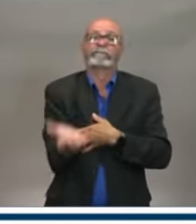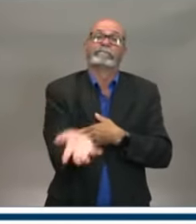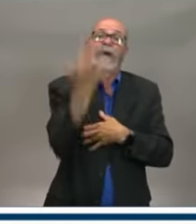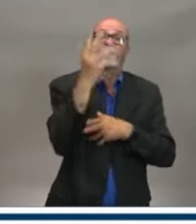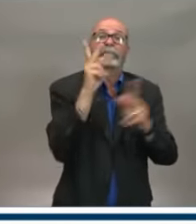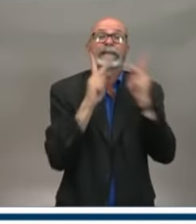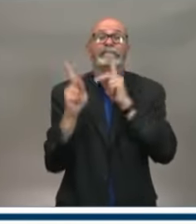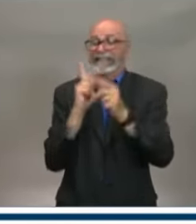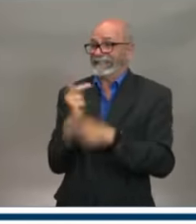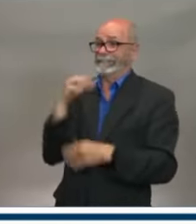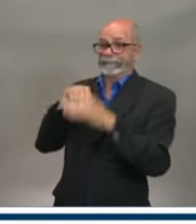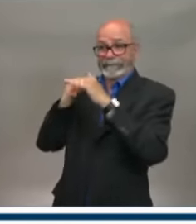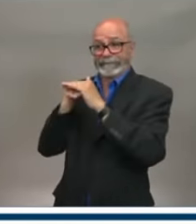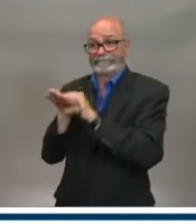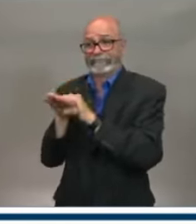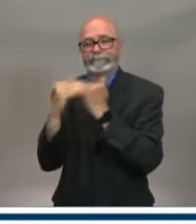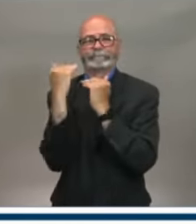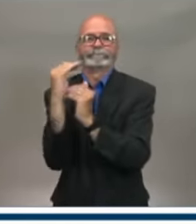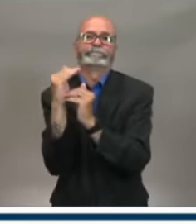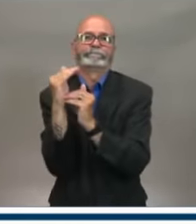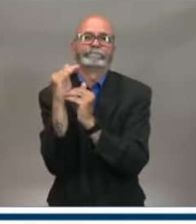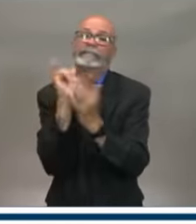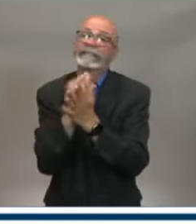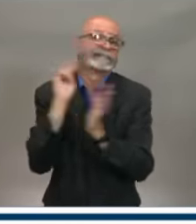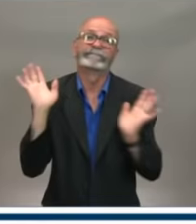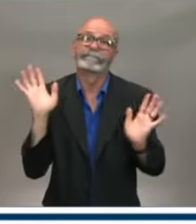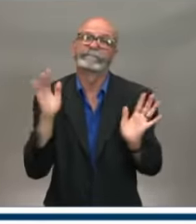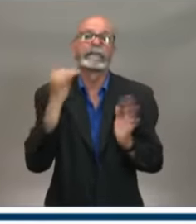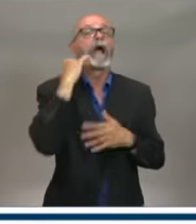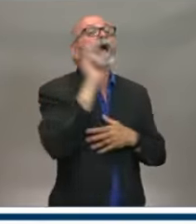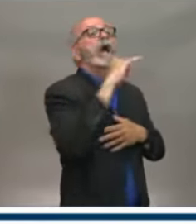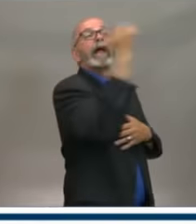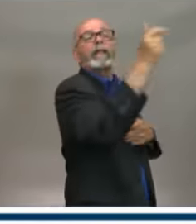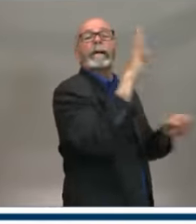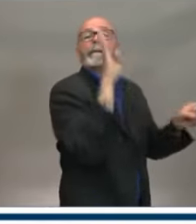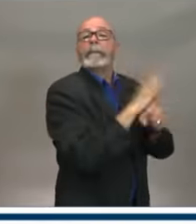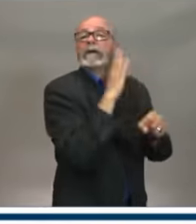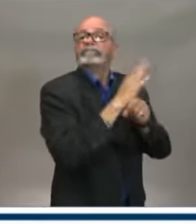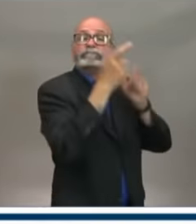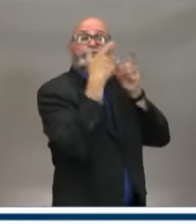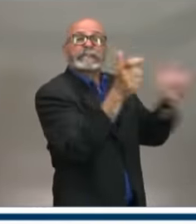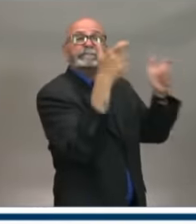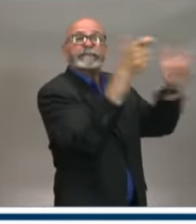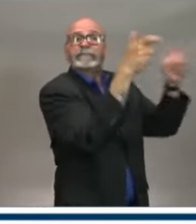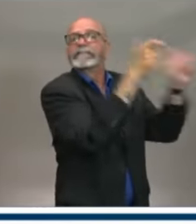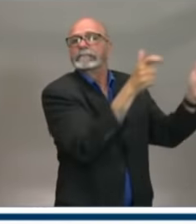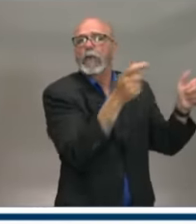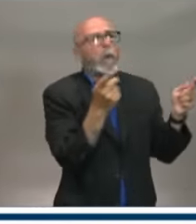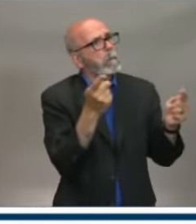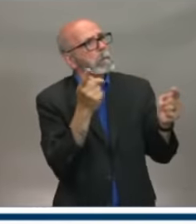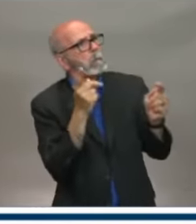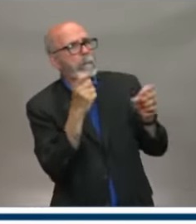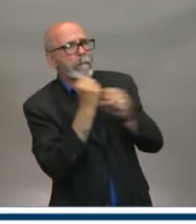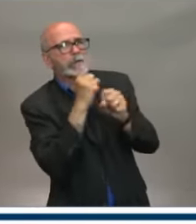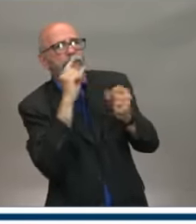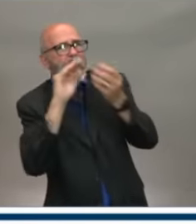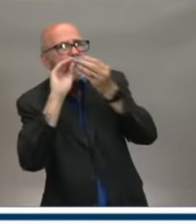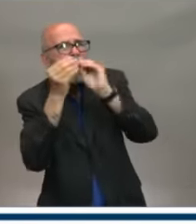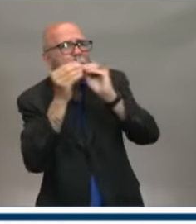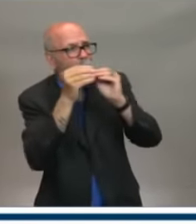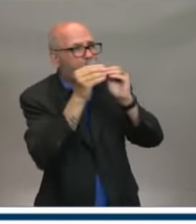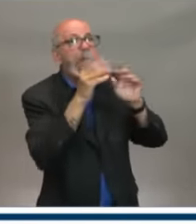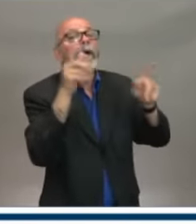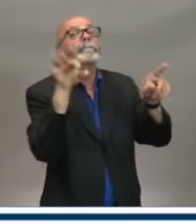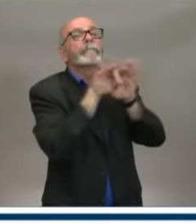All businesses, workplaces and other organizations also need to increase cleaning, especially high touch surfaces and washrooms,